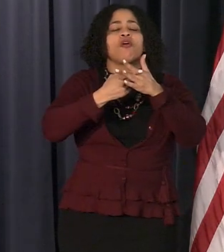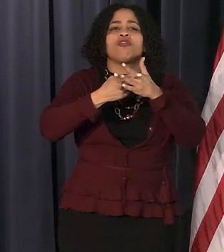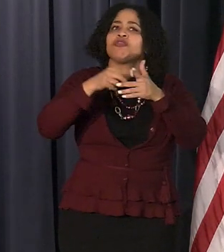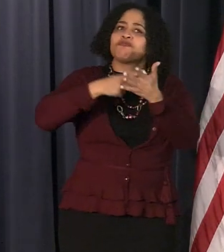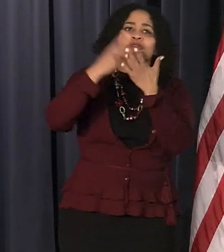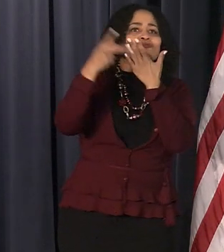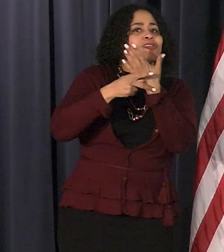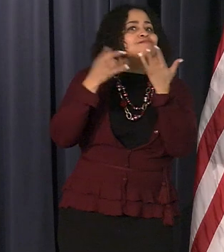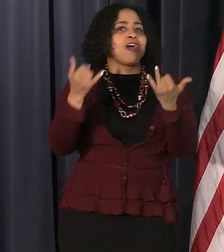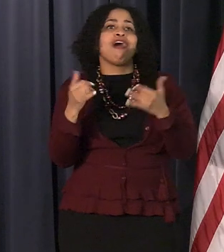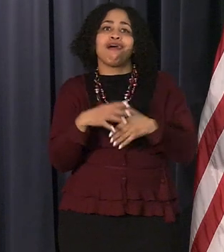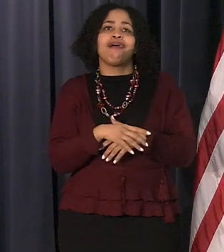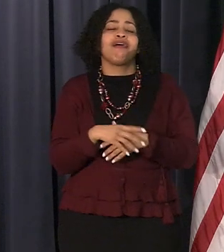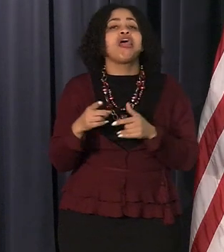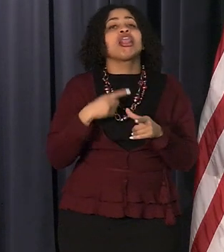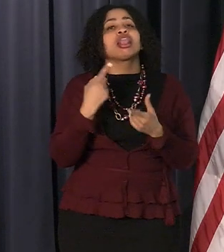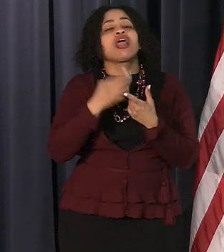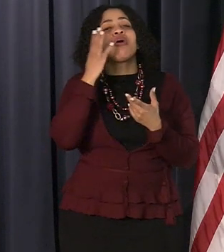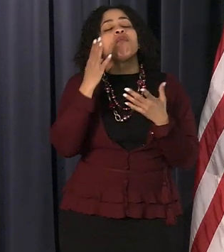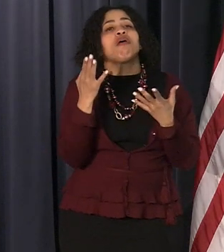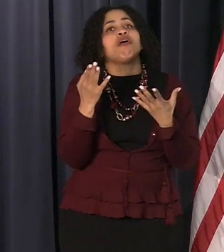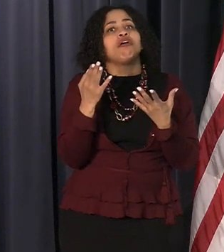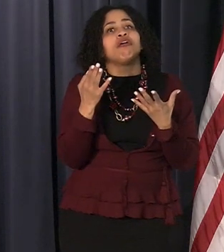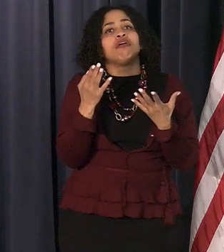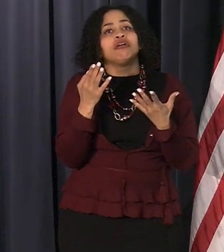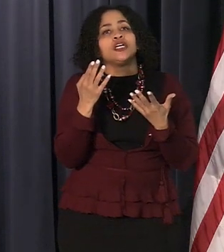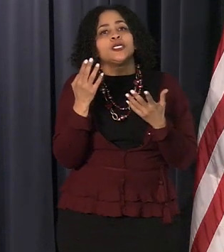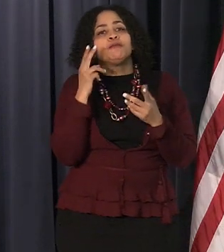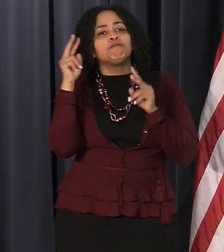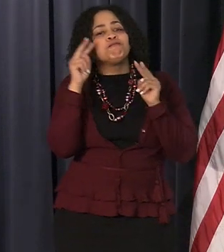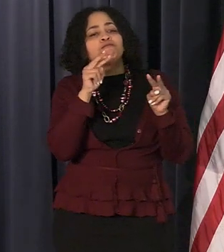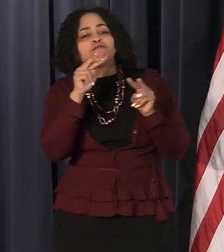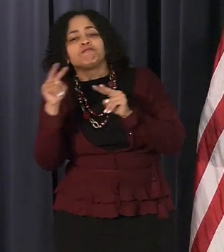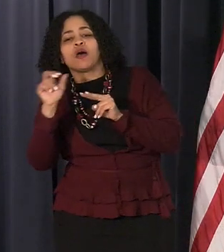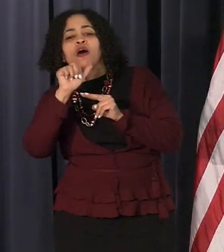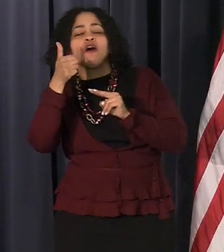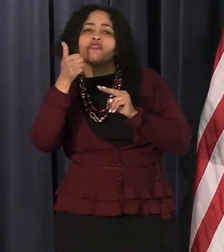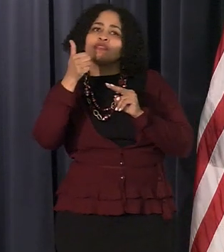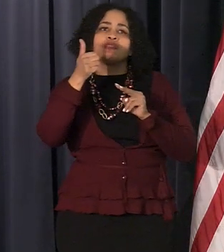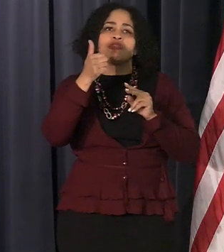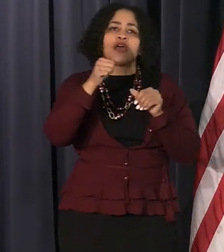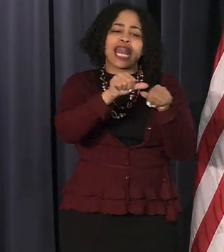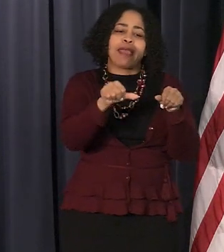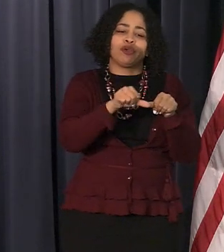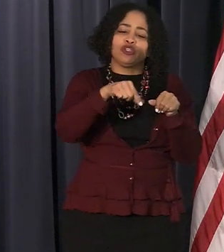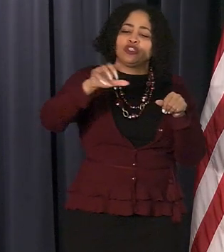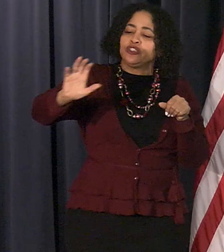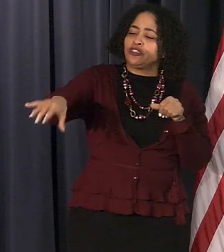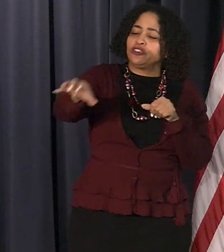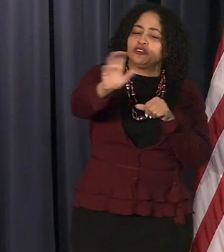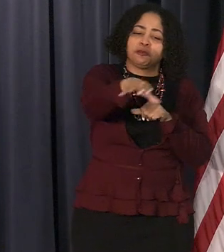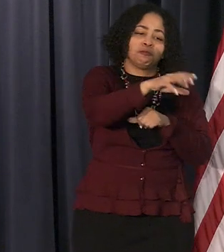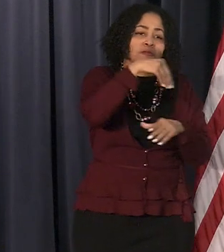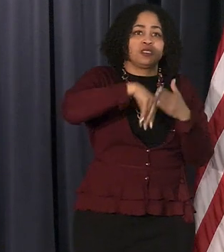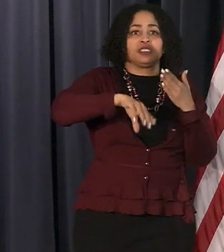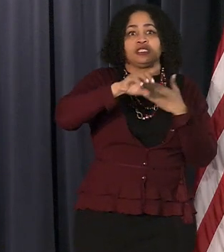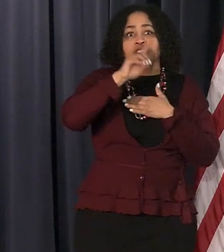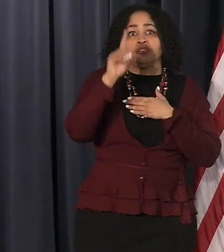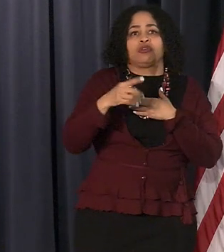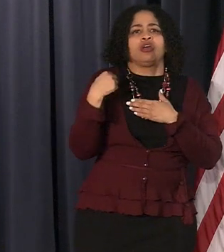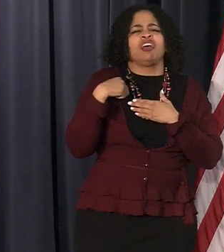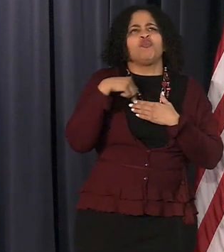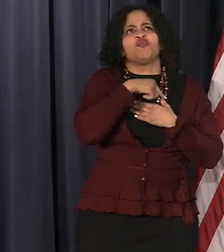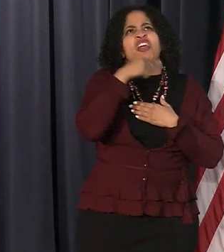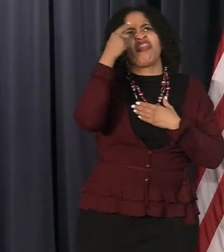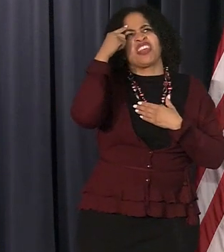going uh and then we're going to get to the other neighborhoods in the city we think this could be something we can do within